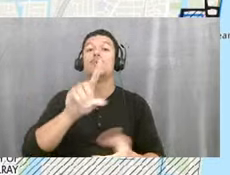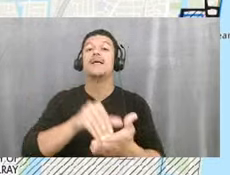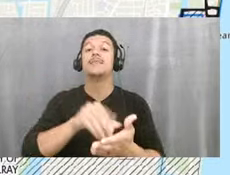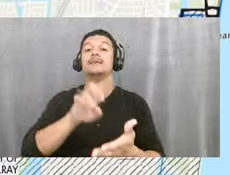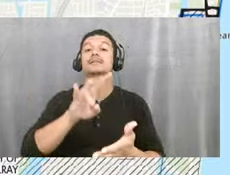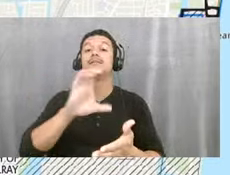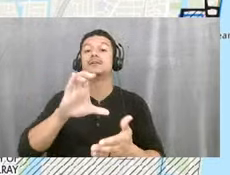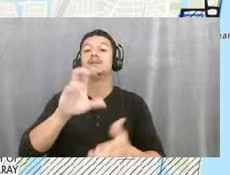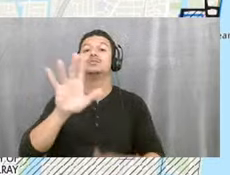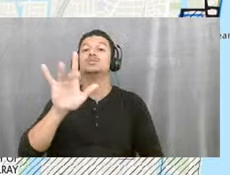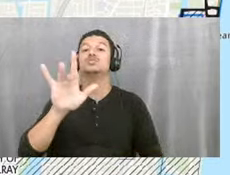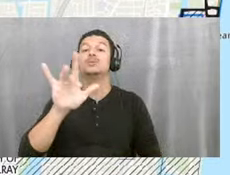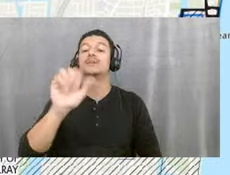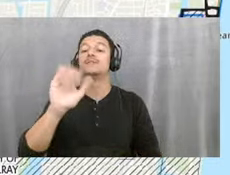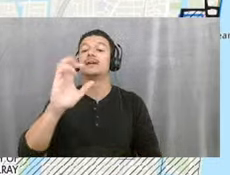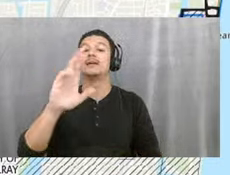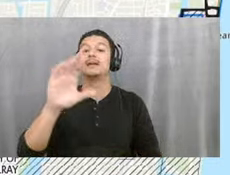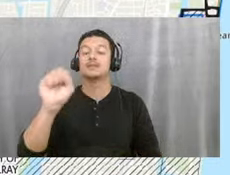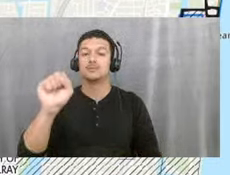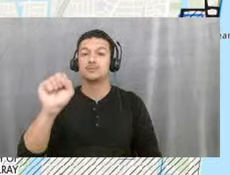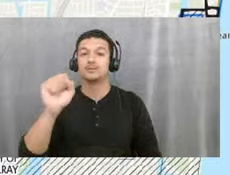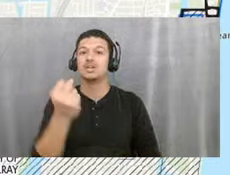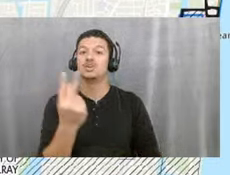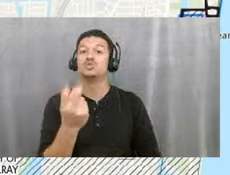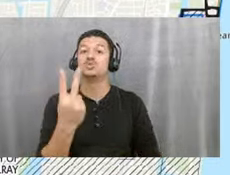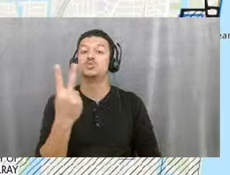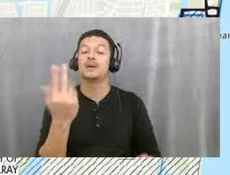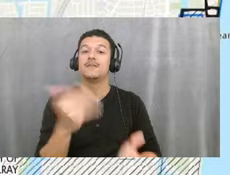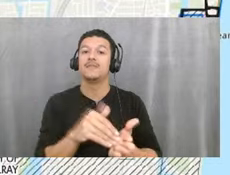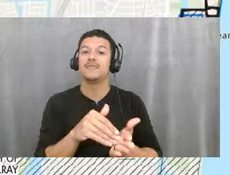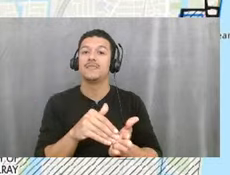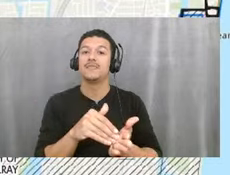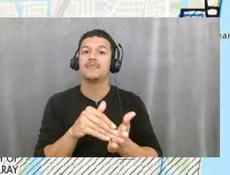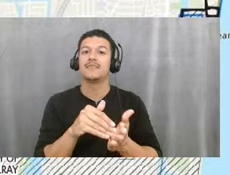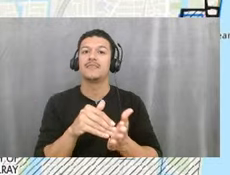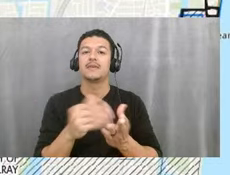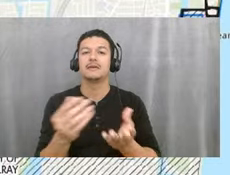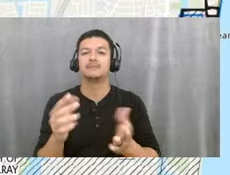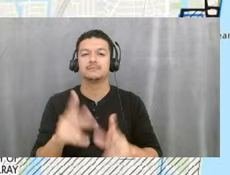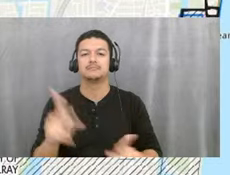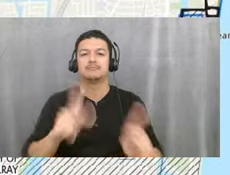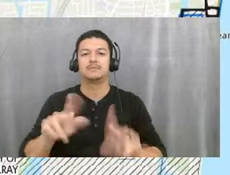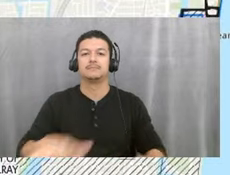and approximately 12,000, a population of about 12,000 people.